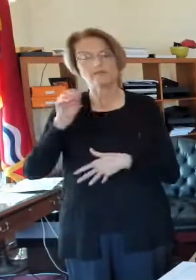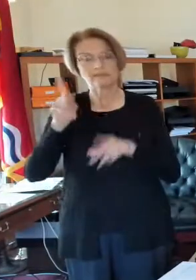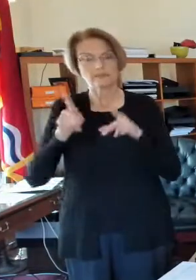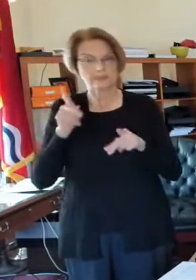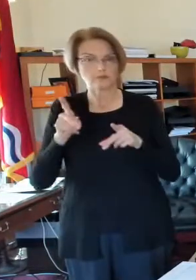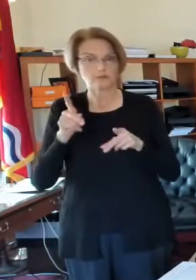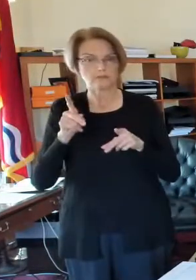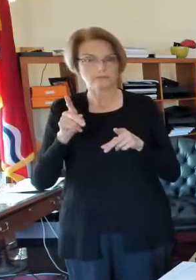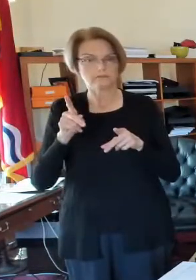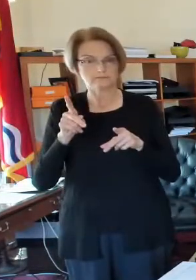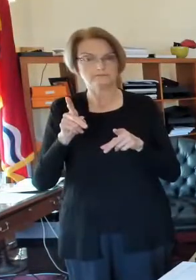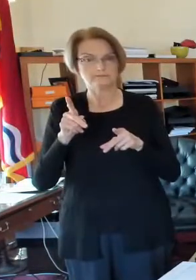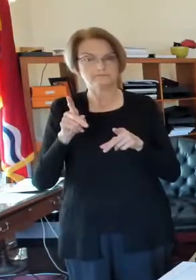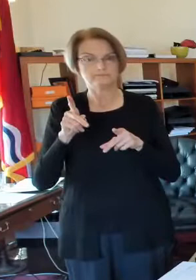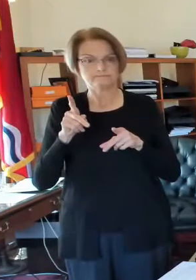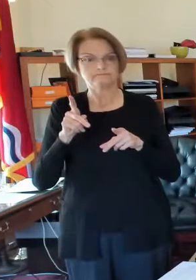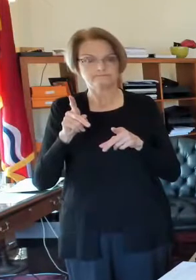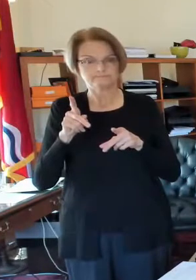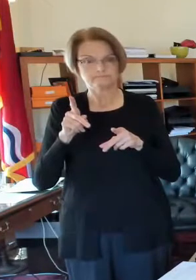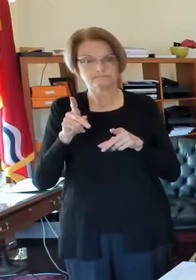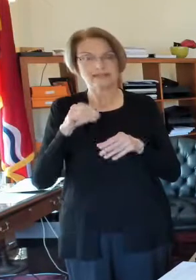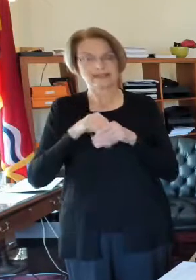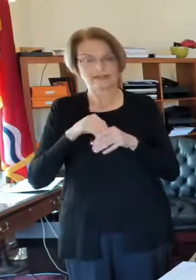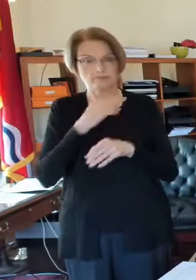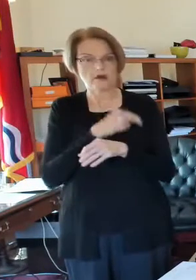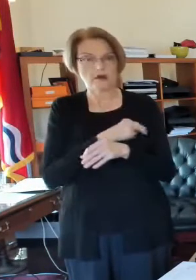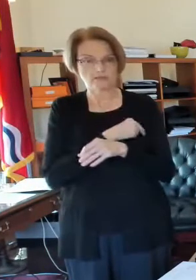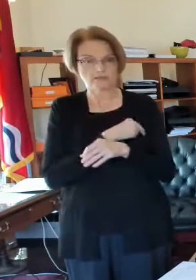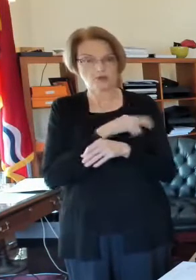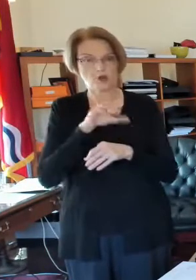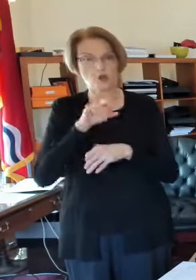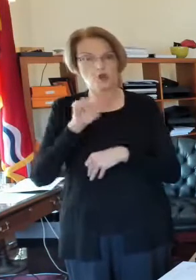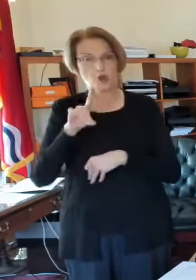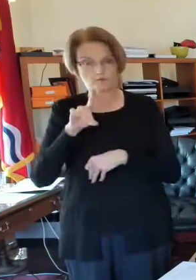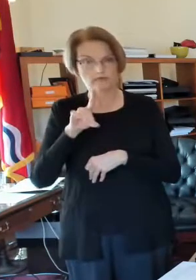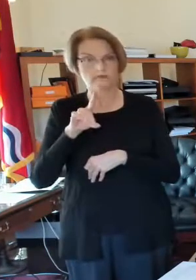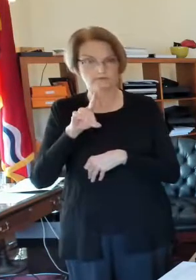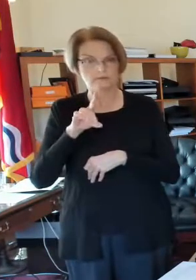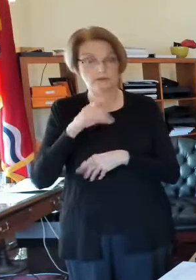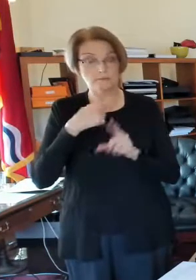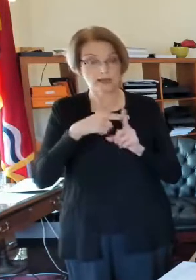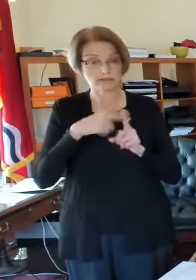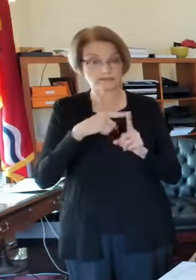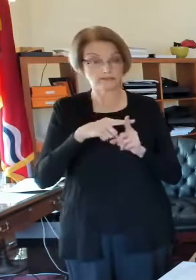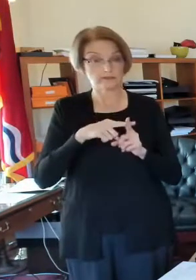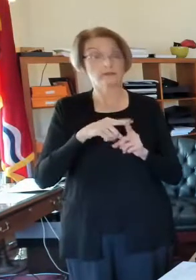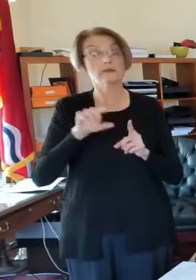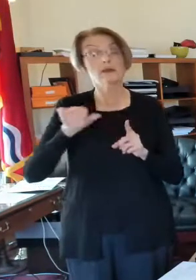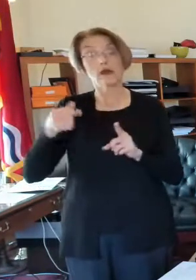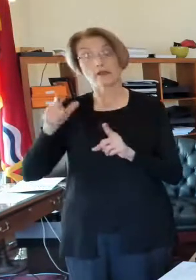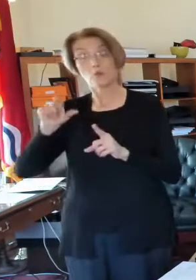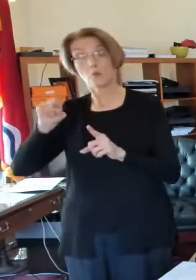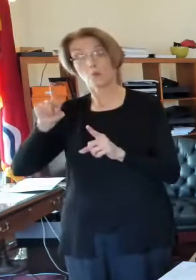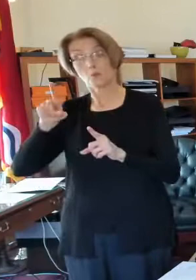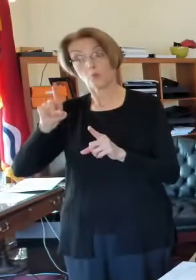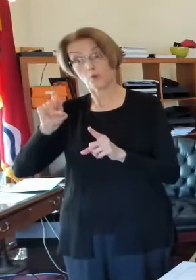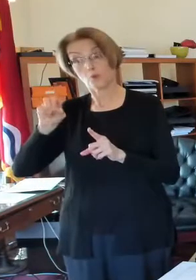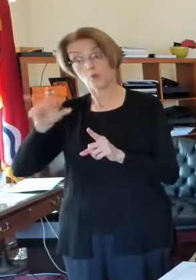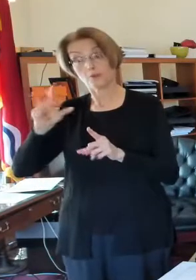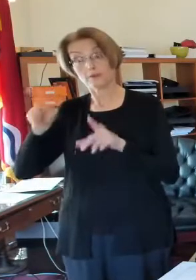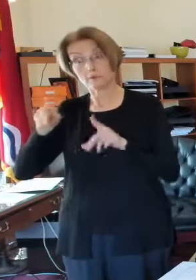in the hospital, COVID positive. Another 103 people were in the hospital